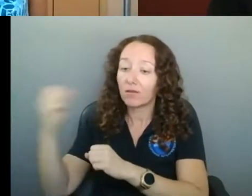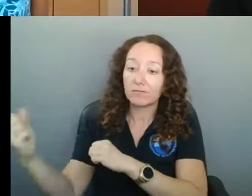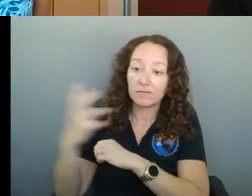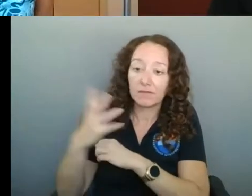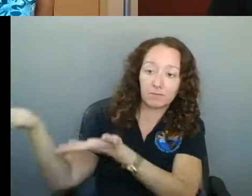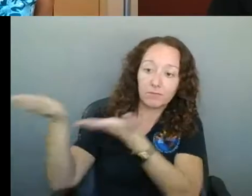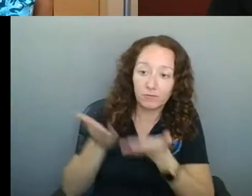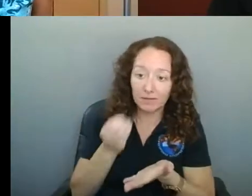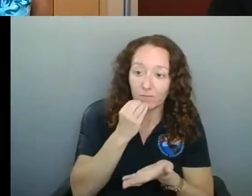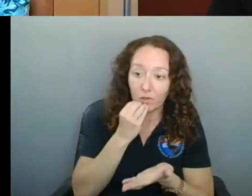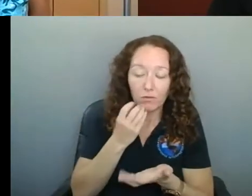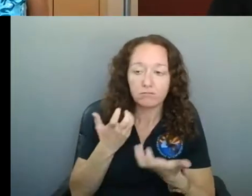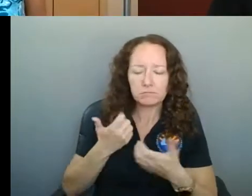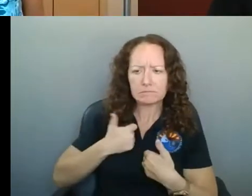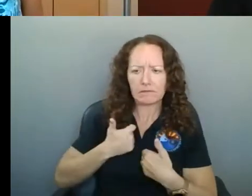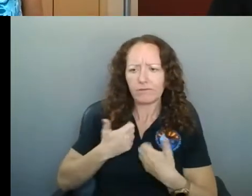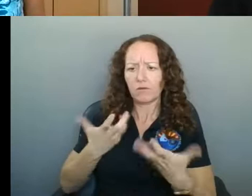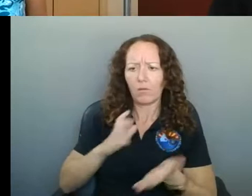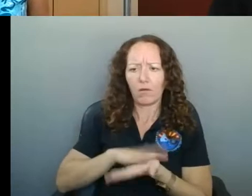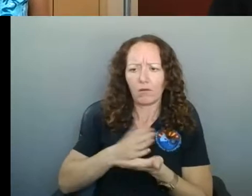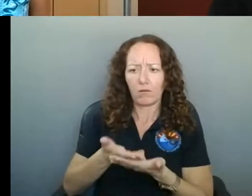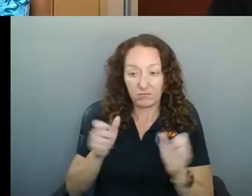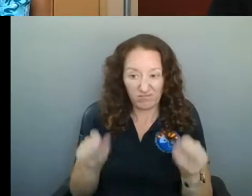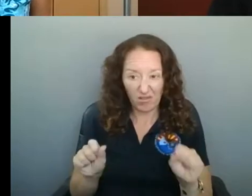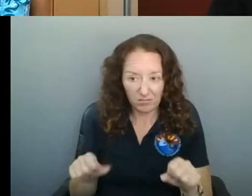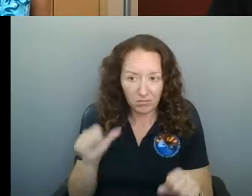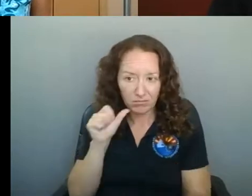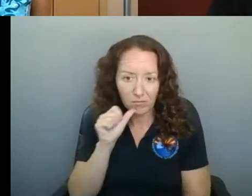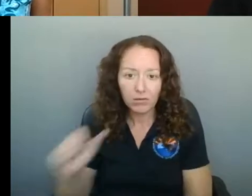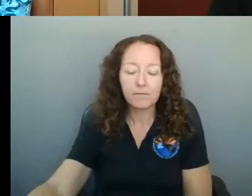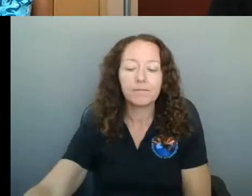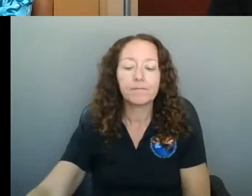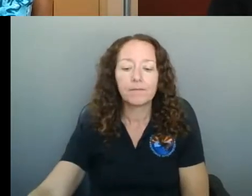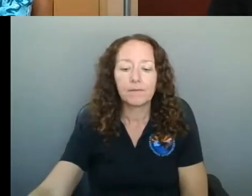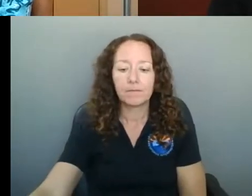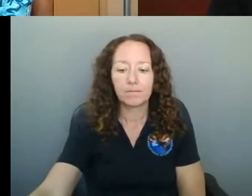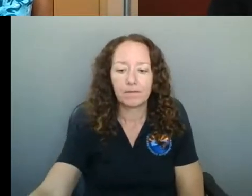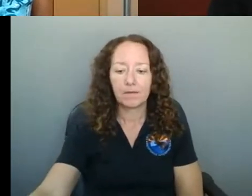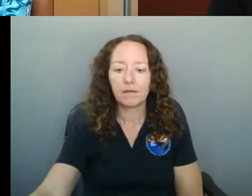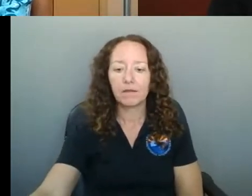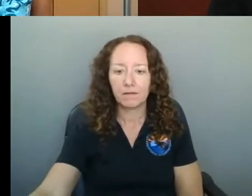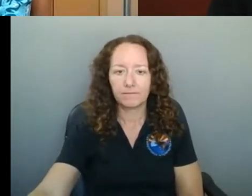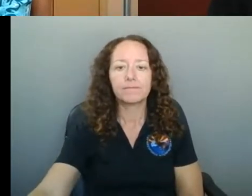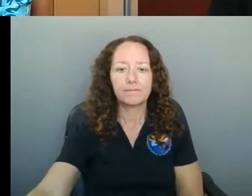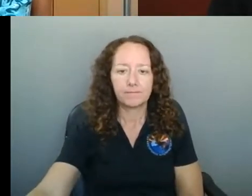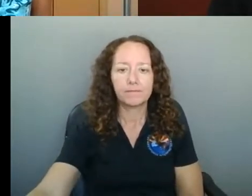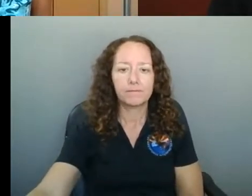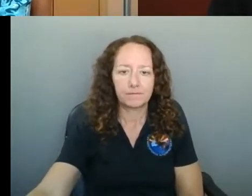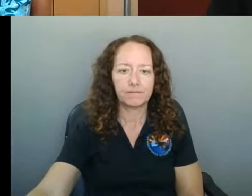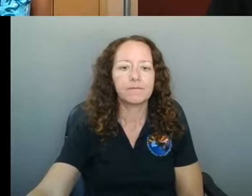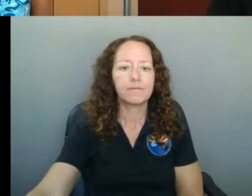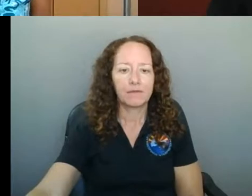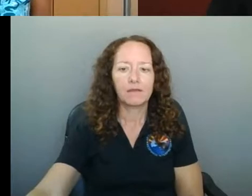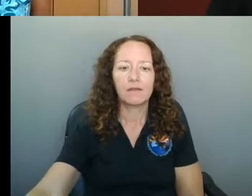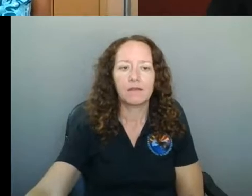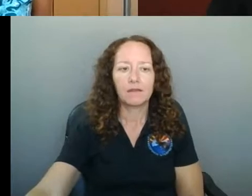yes. Just this morning when I was talking to our environmental health folks, that was a suggestion is to either find a way to